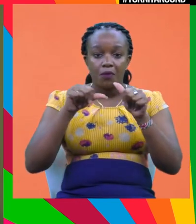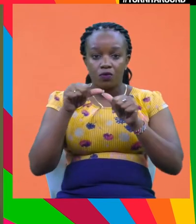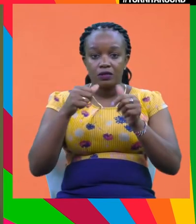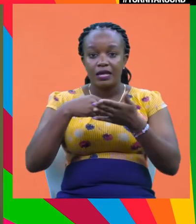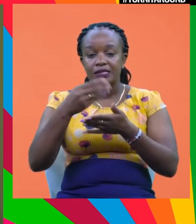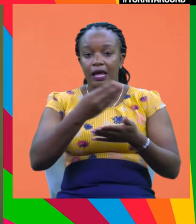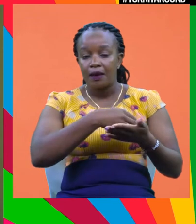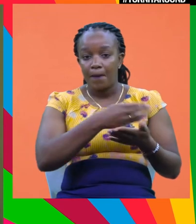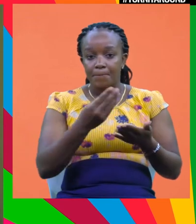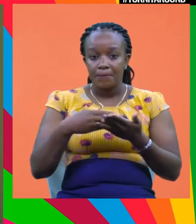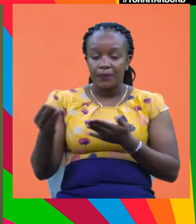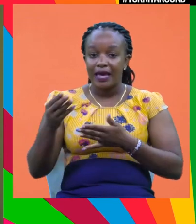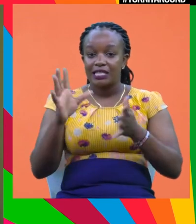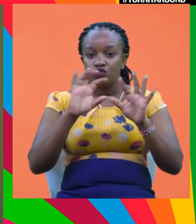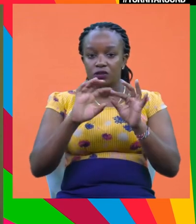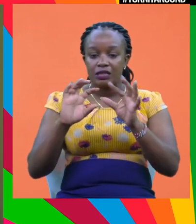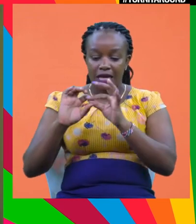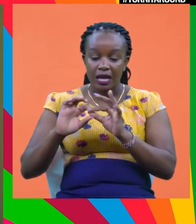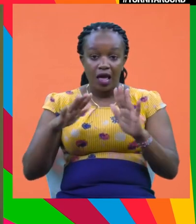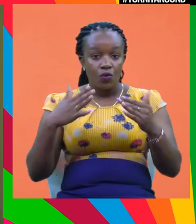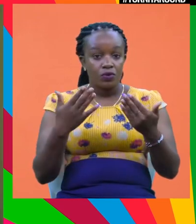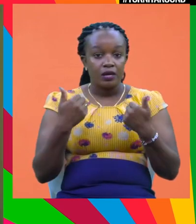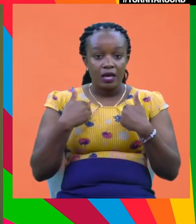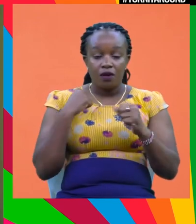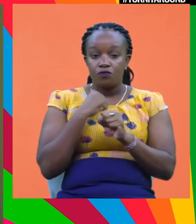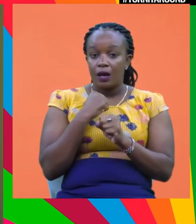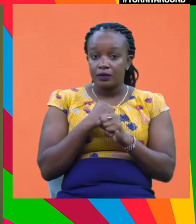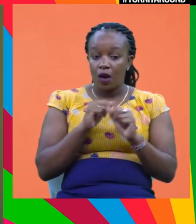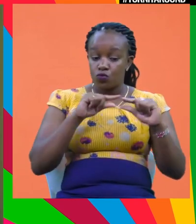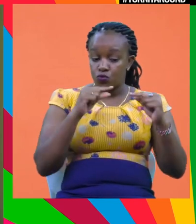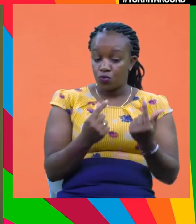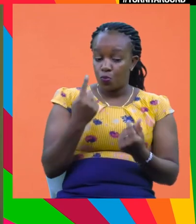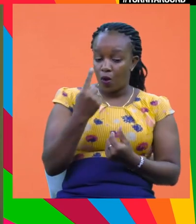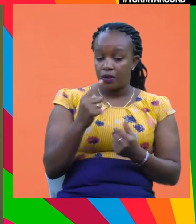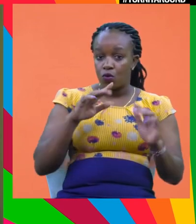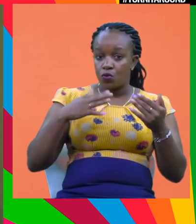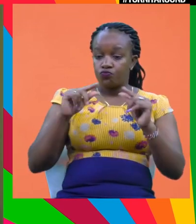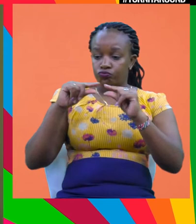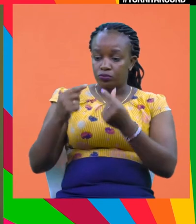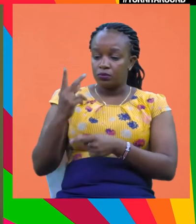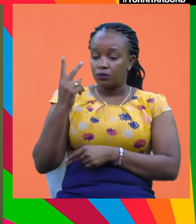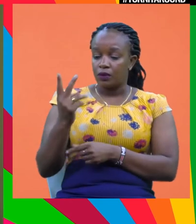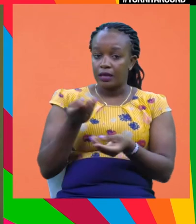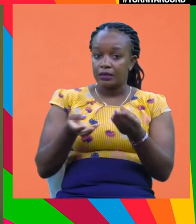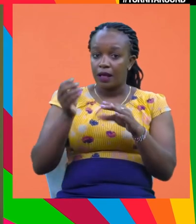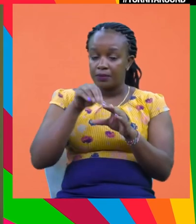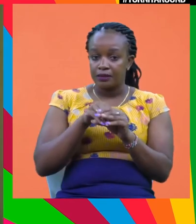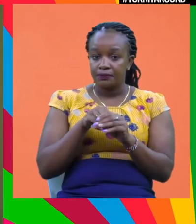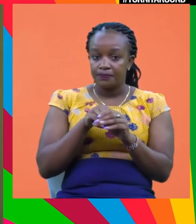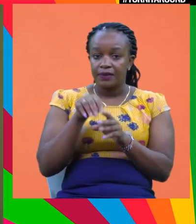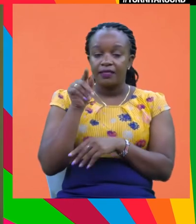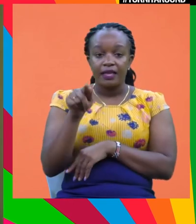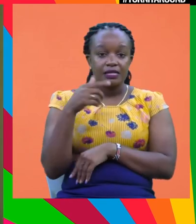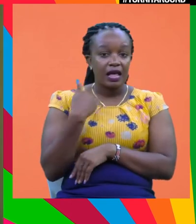just what's sometimes called the scope one or scope two carbon emissions. That data is actually only